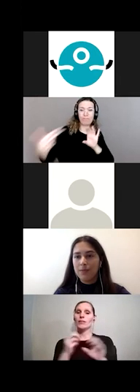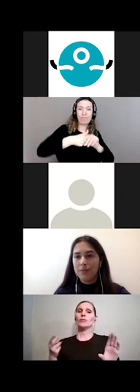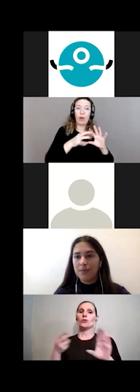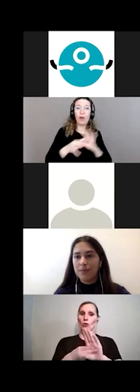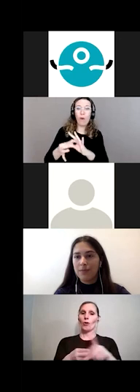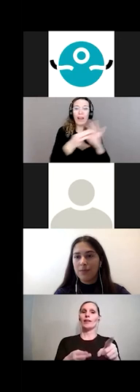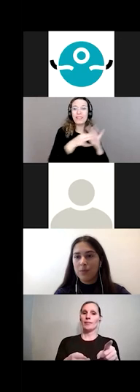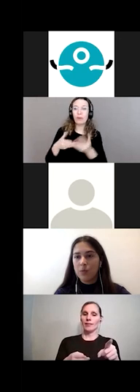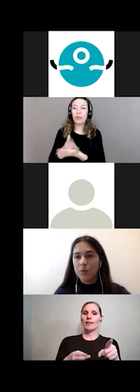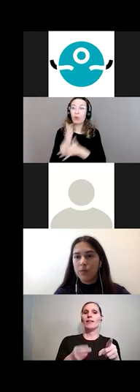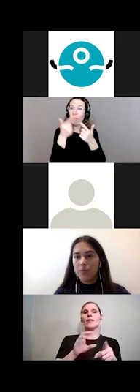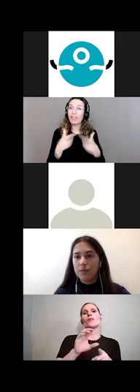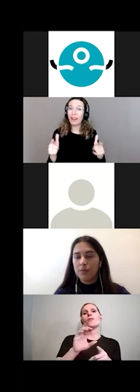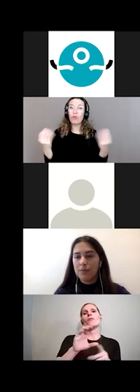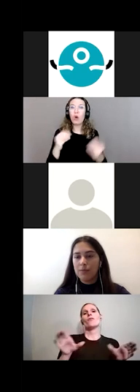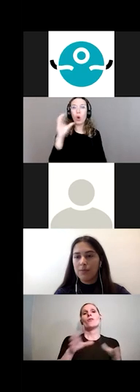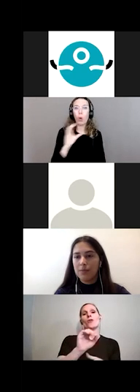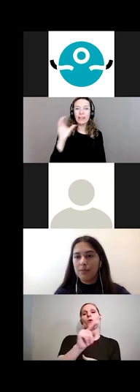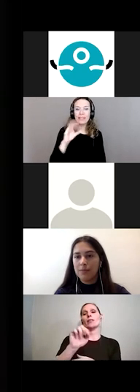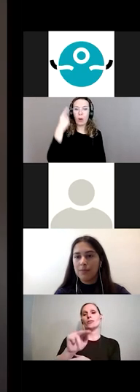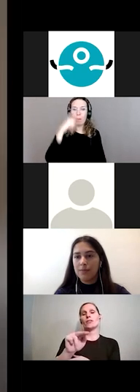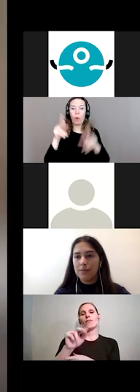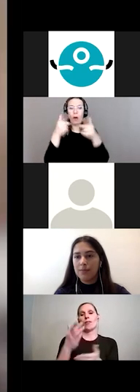at coalitionforlanguagerights.org.